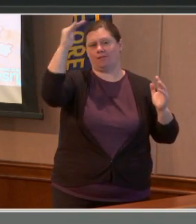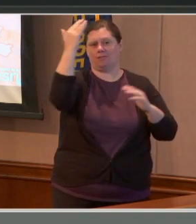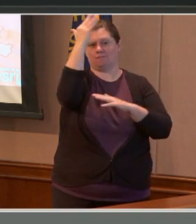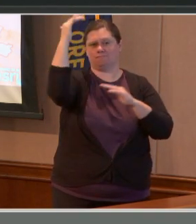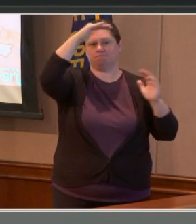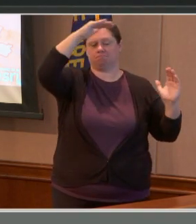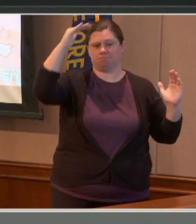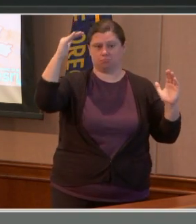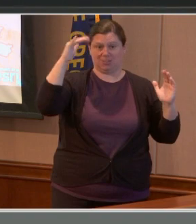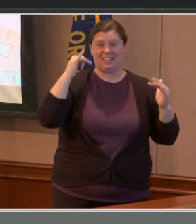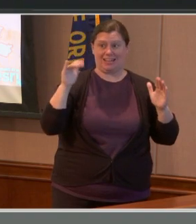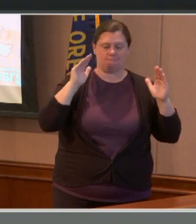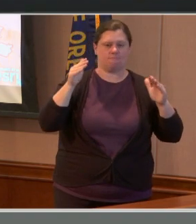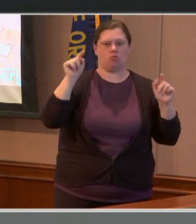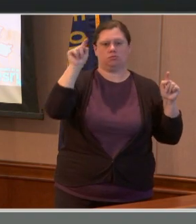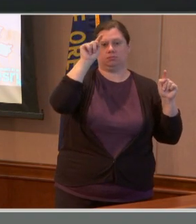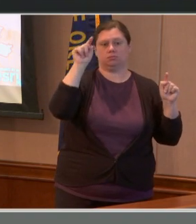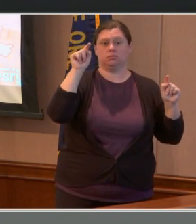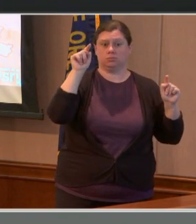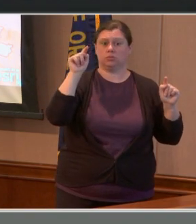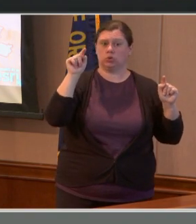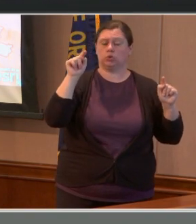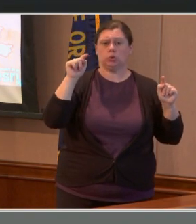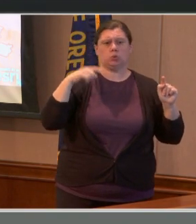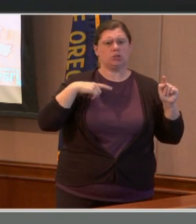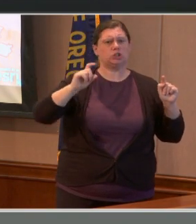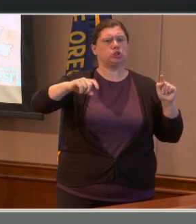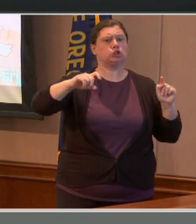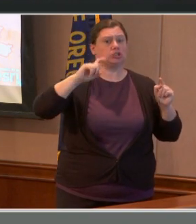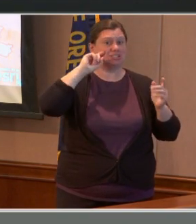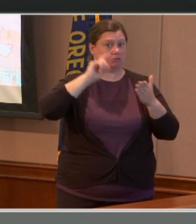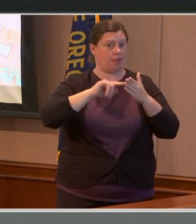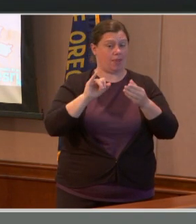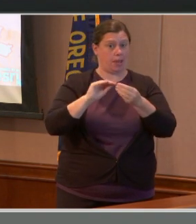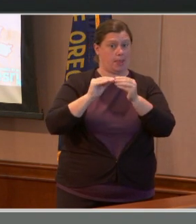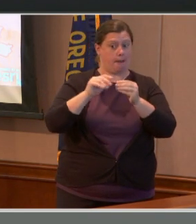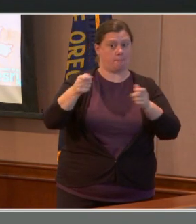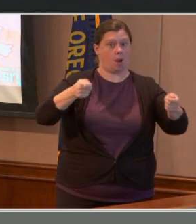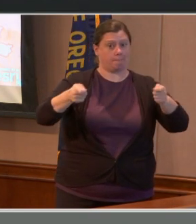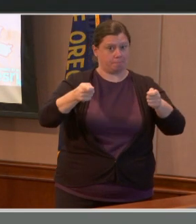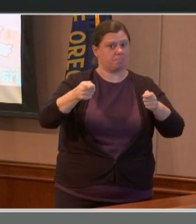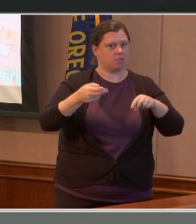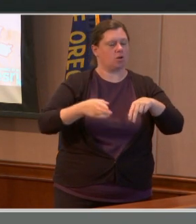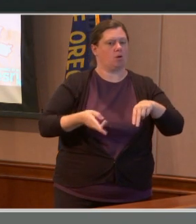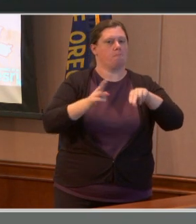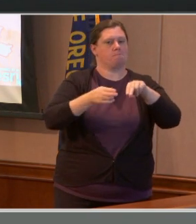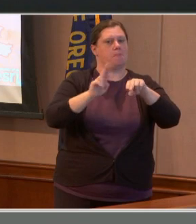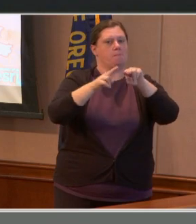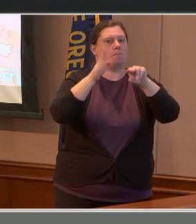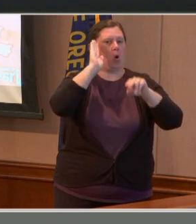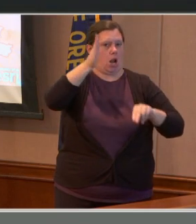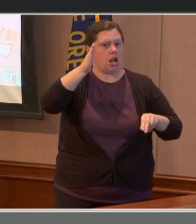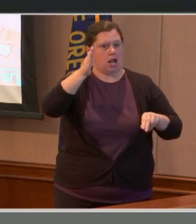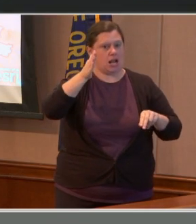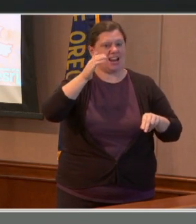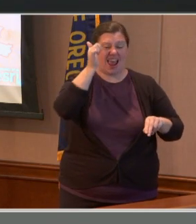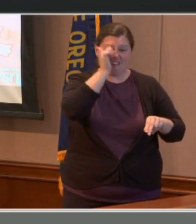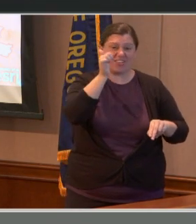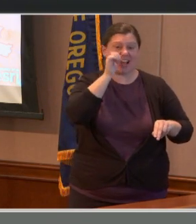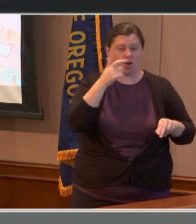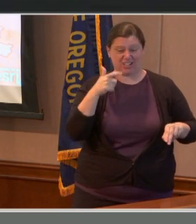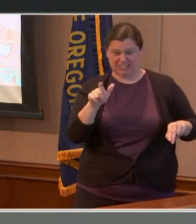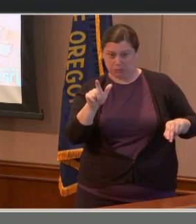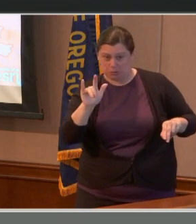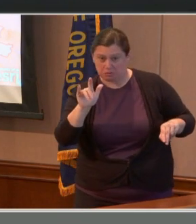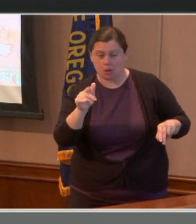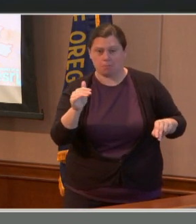start seeing that containment number increase each day as they really secure those lines, but they